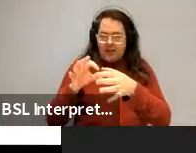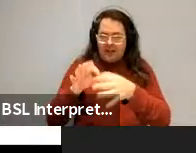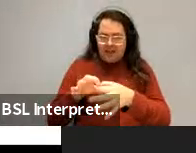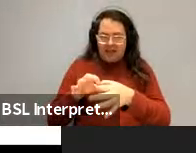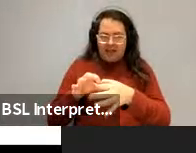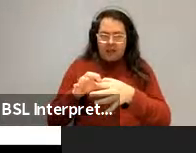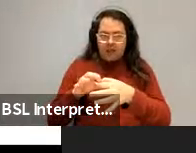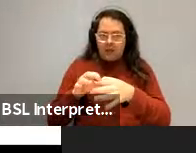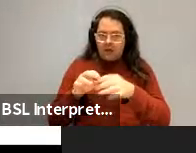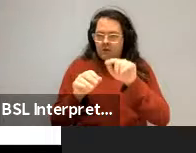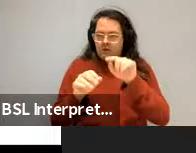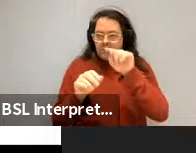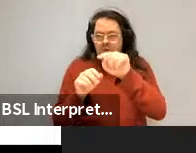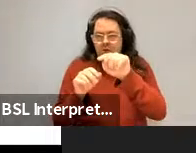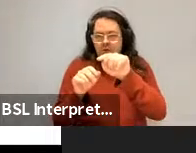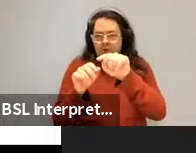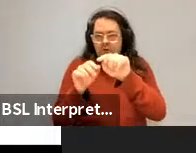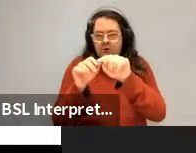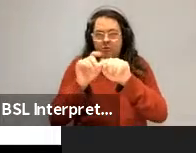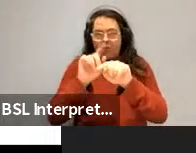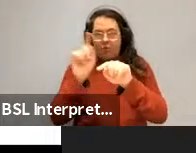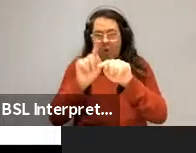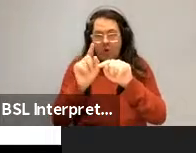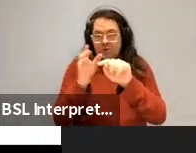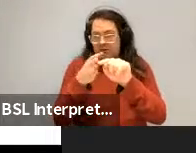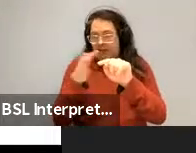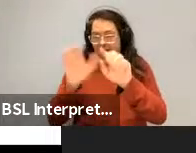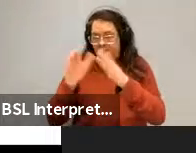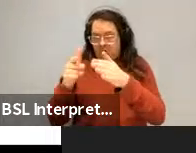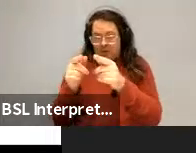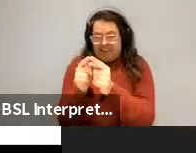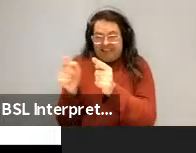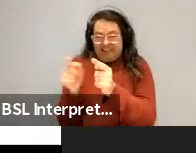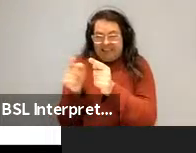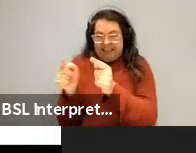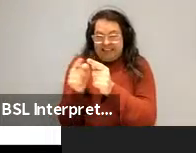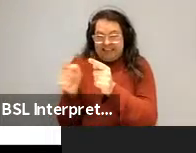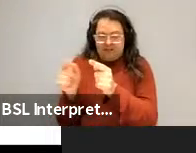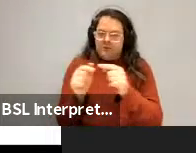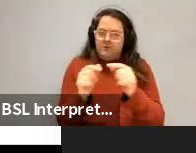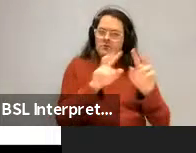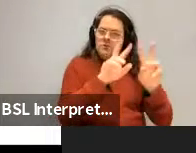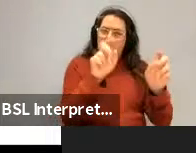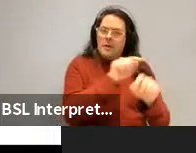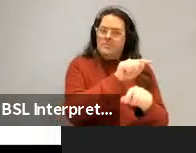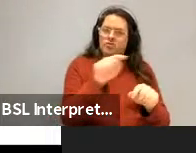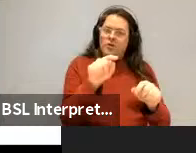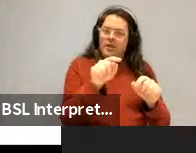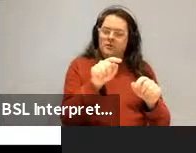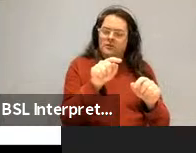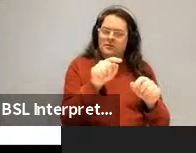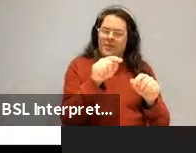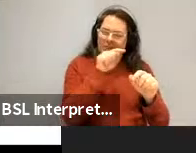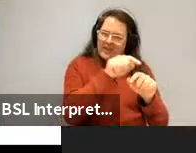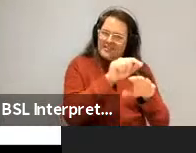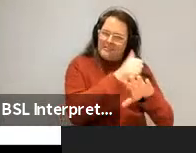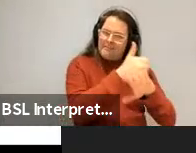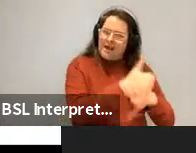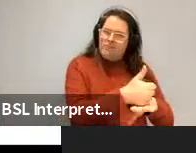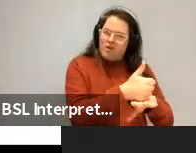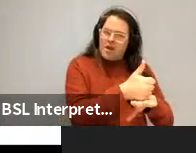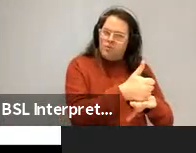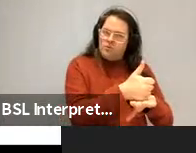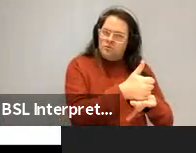above dominating that element. trying to focus part of a subject results in trying to focus a backgrounded element. This is the